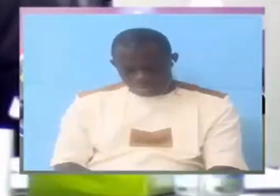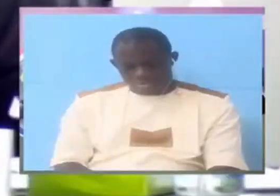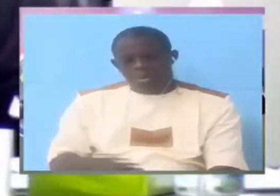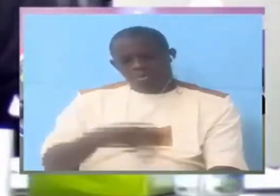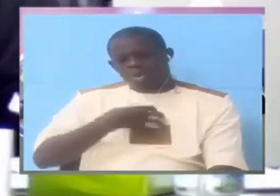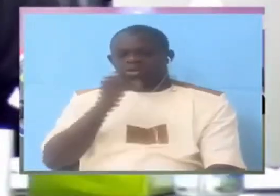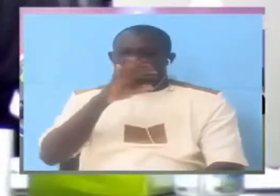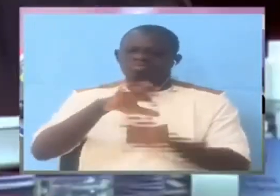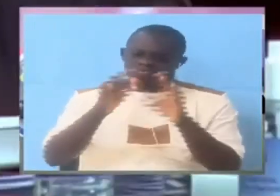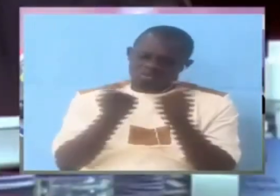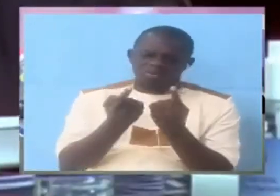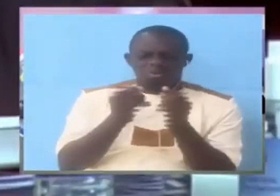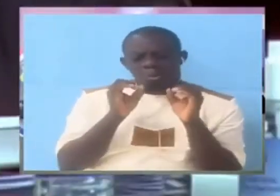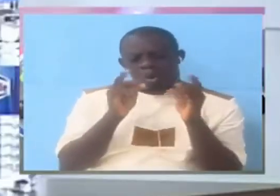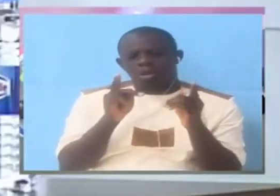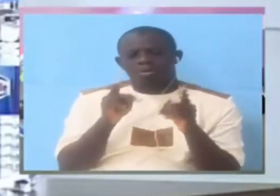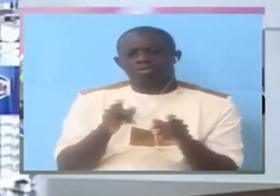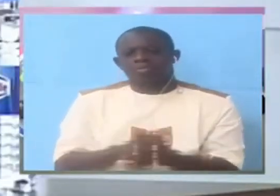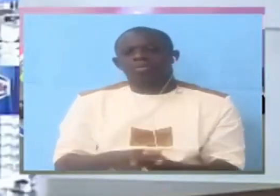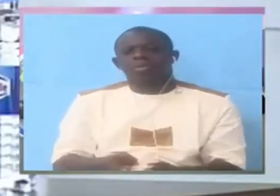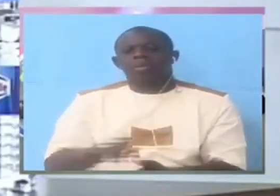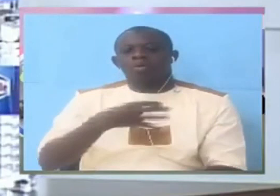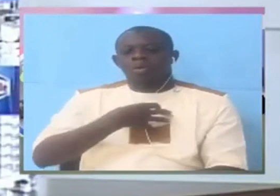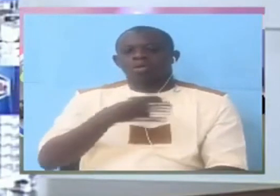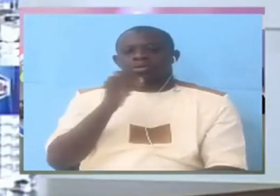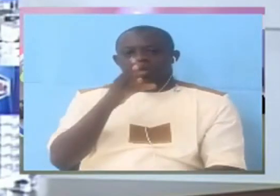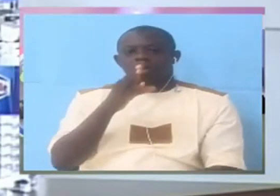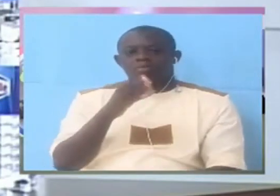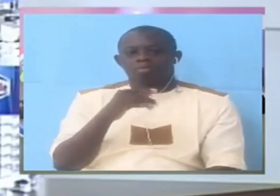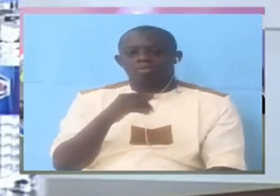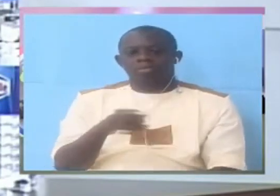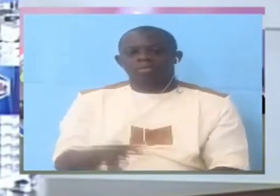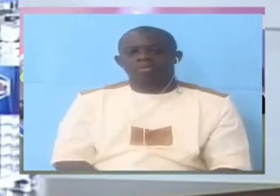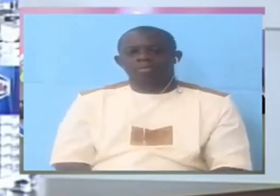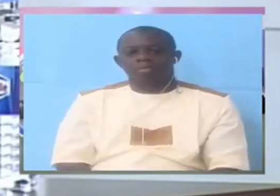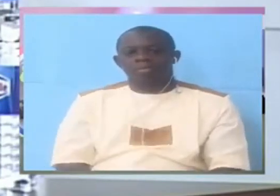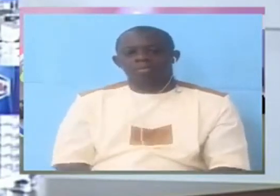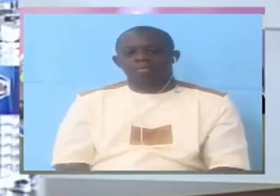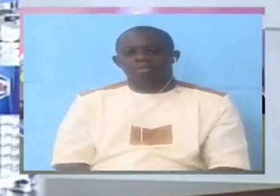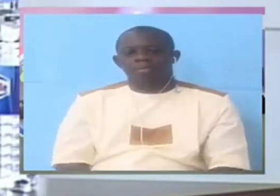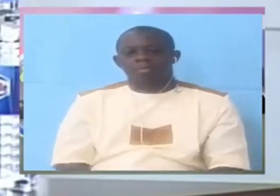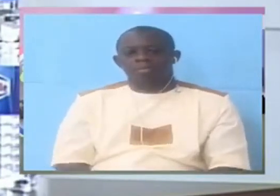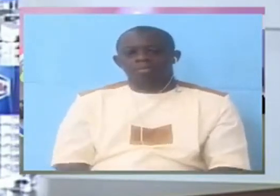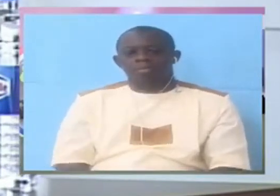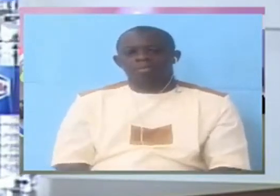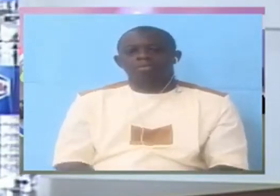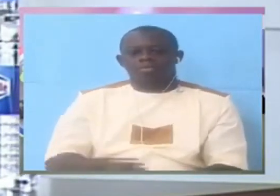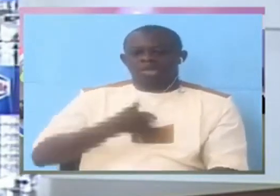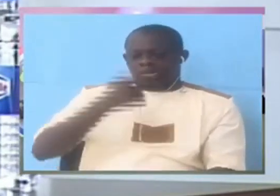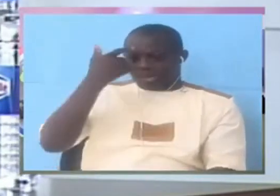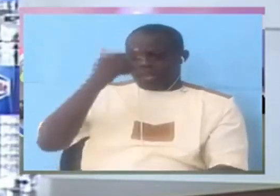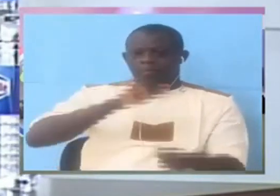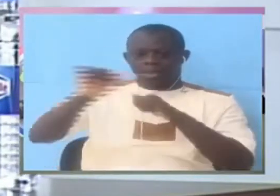please go ahead I was just going to say like I think the best Because the organization is still there